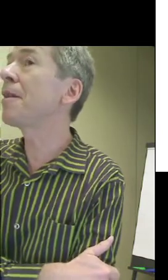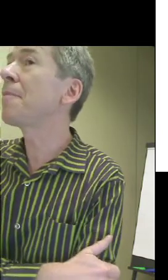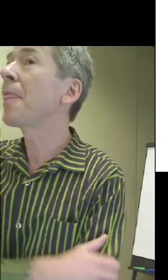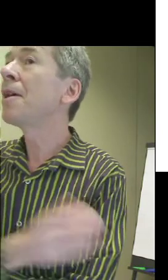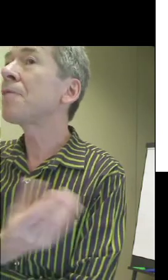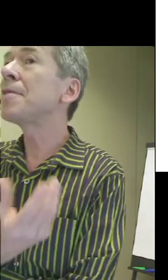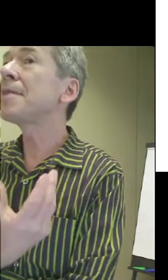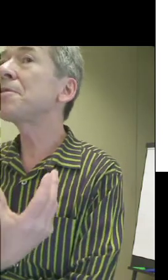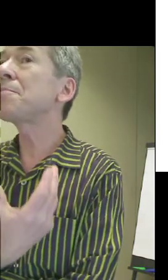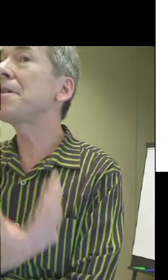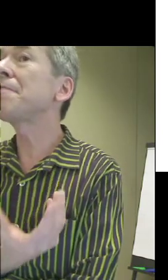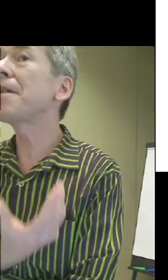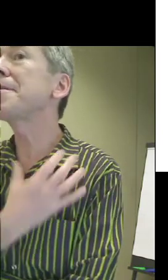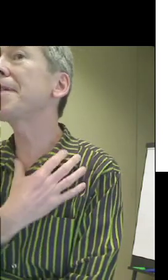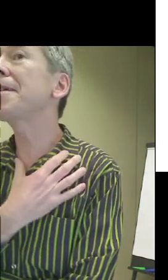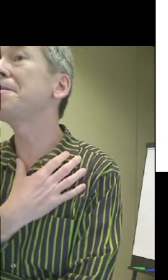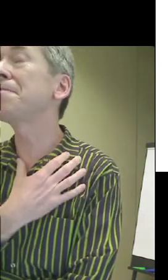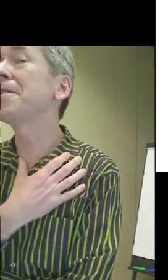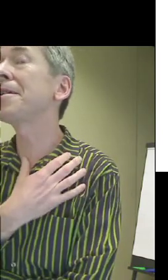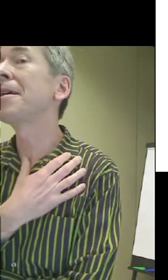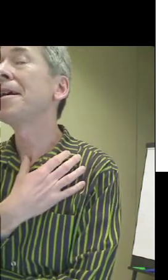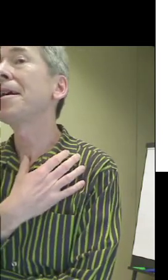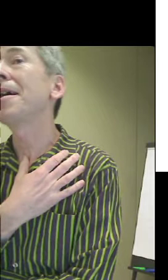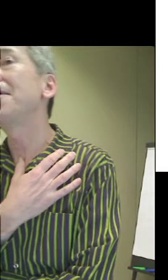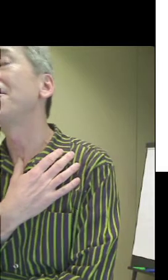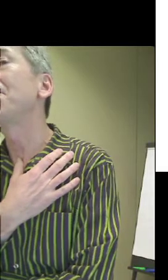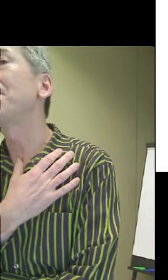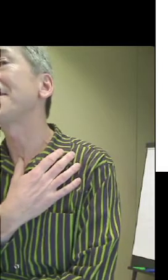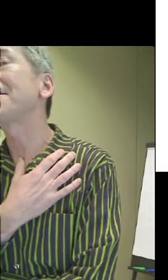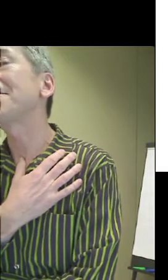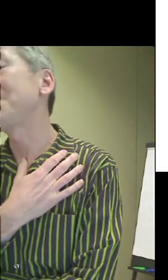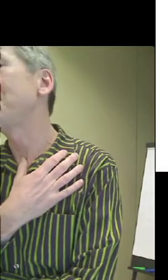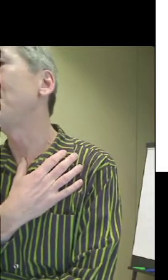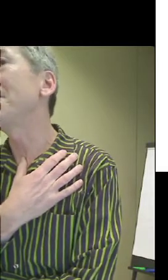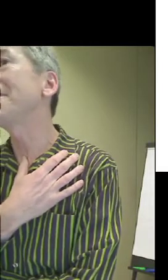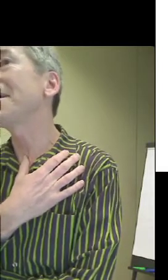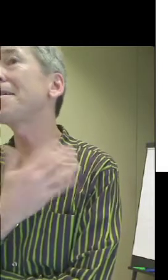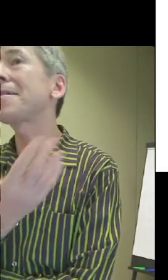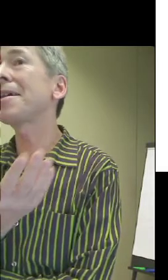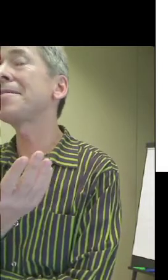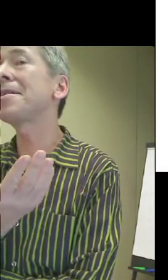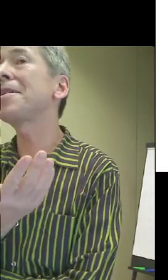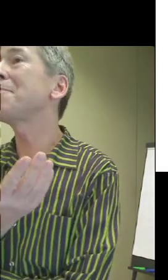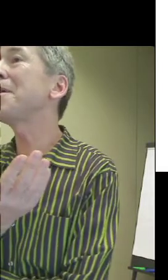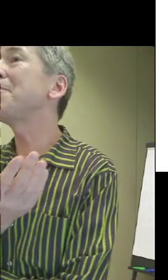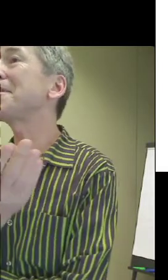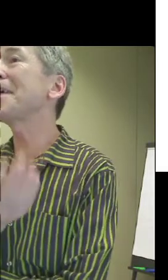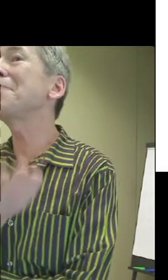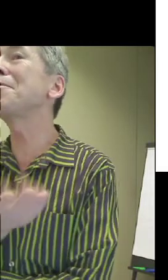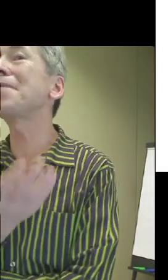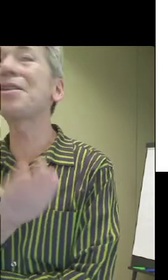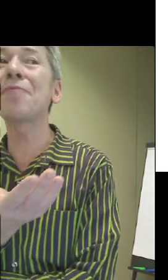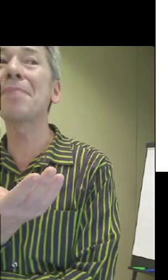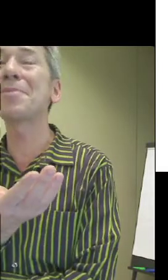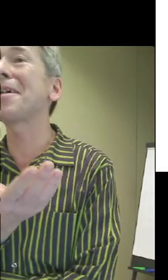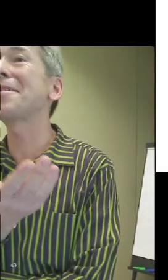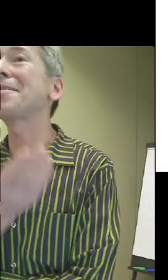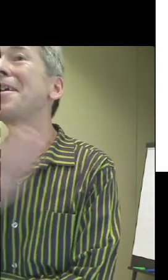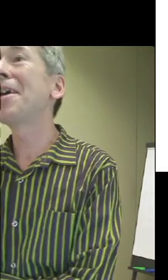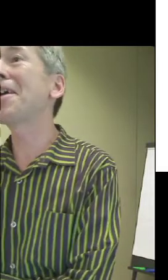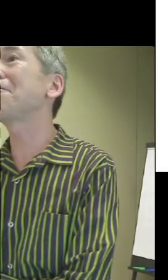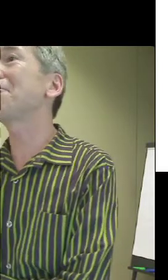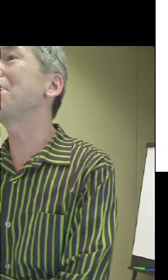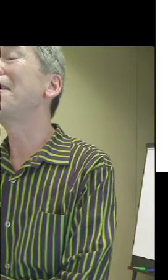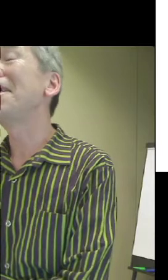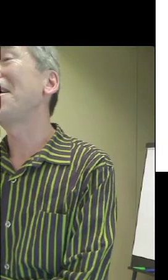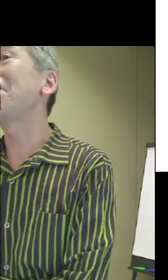accessible without being very scientific. I'd look at the world and I'd say maybe 10 museum websites